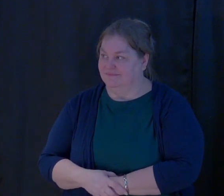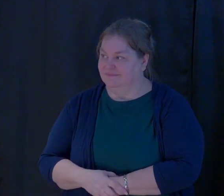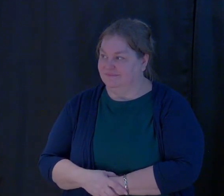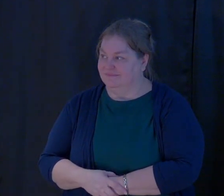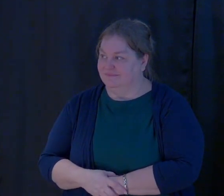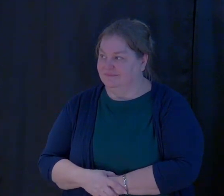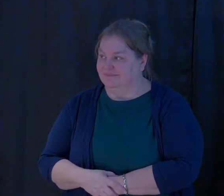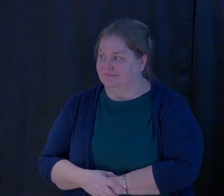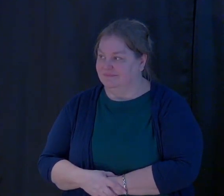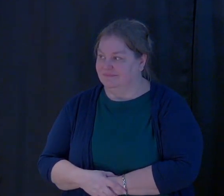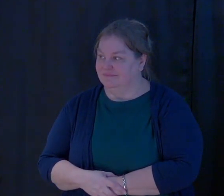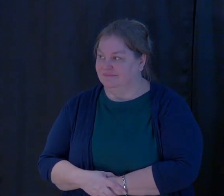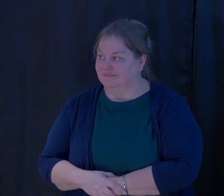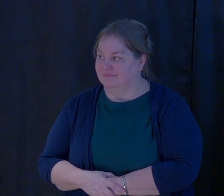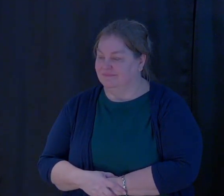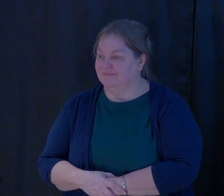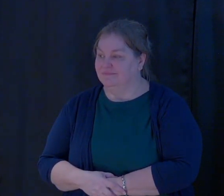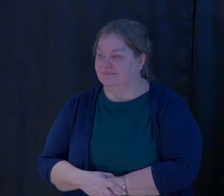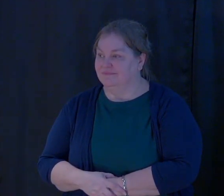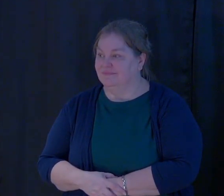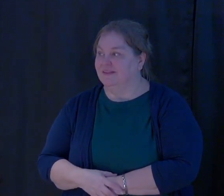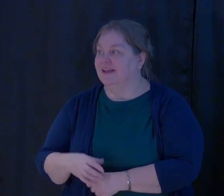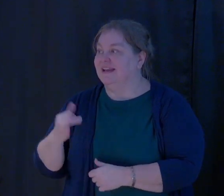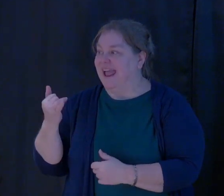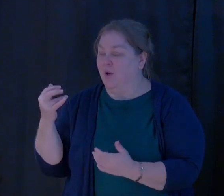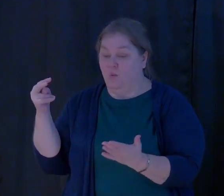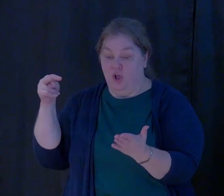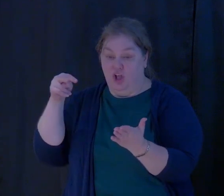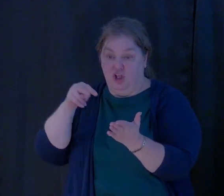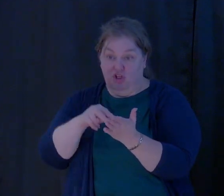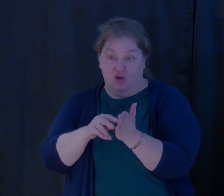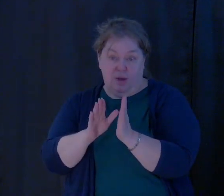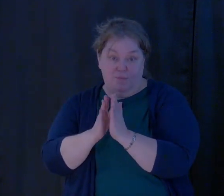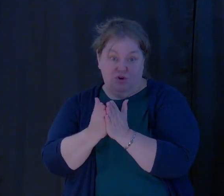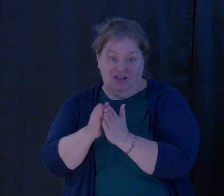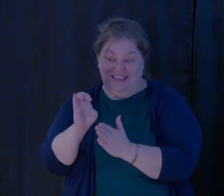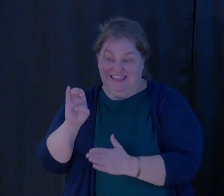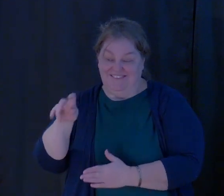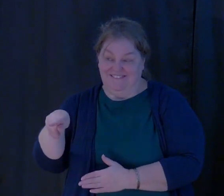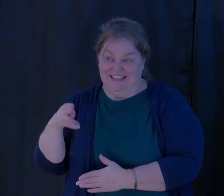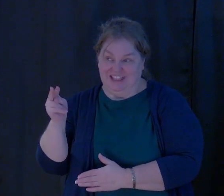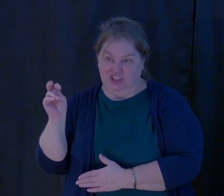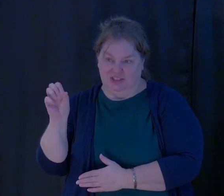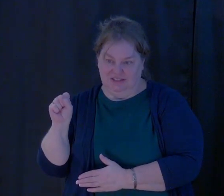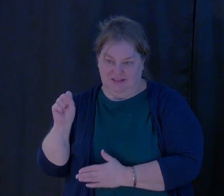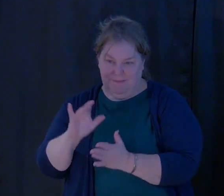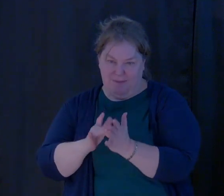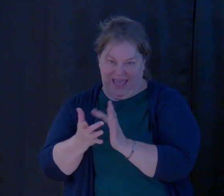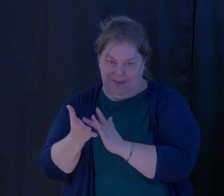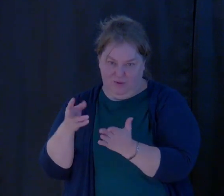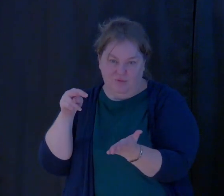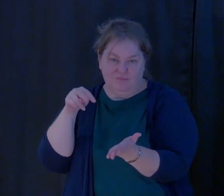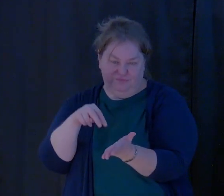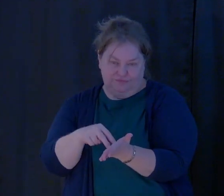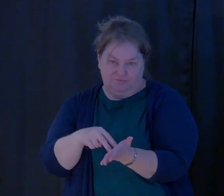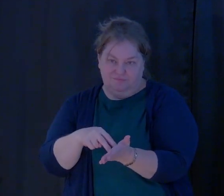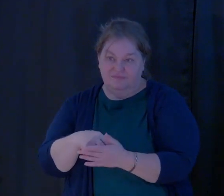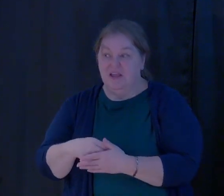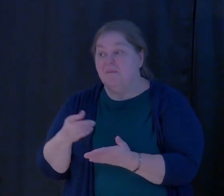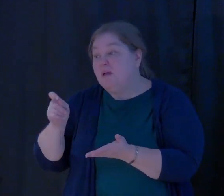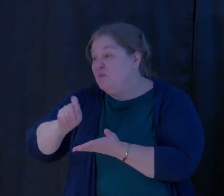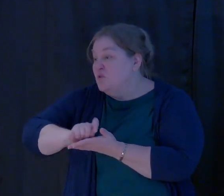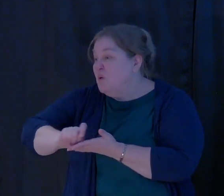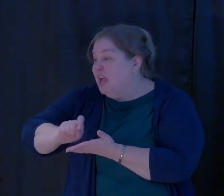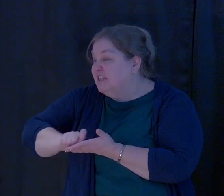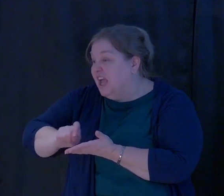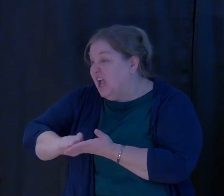So what I want to ask us to do is we're going to look at the book of Ephesians and Paul's letter there this morning. In this book, and you may want to take out a pen and a